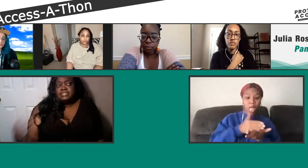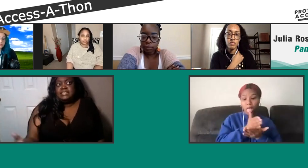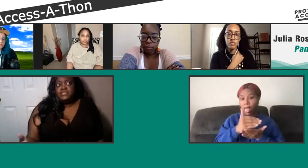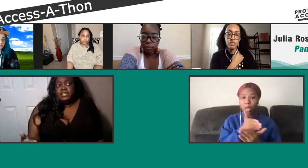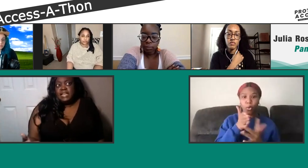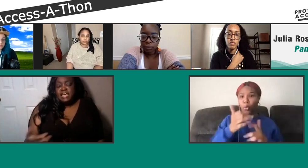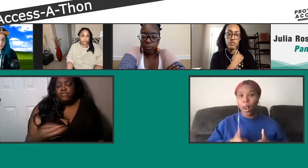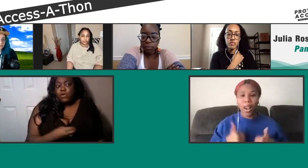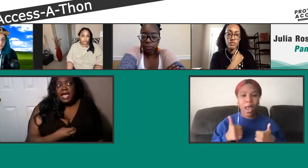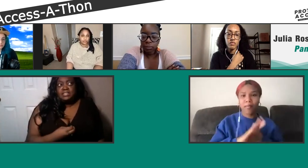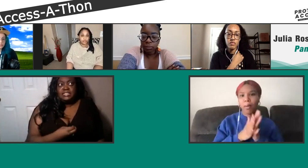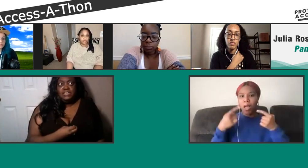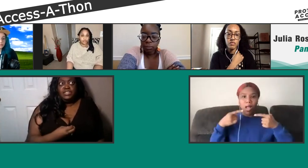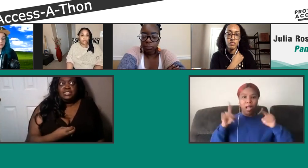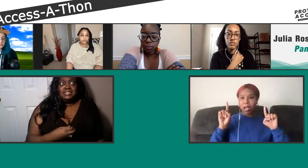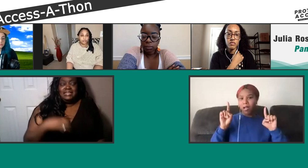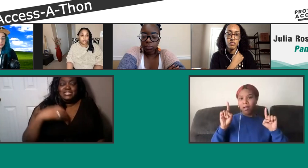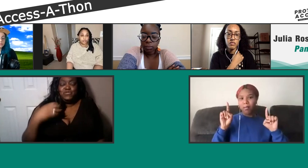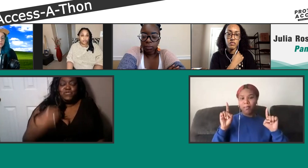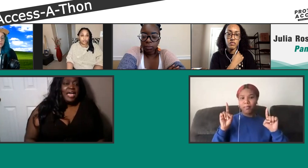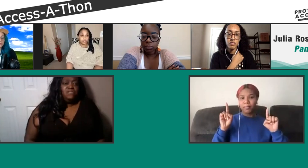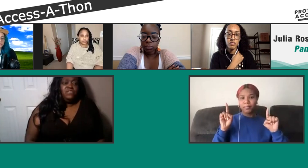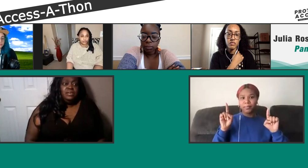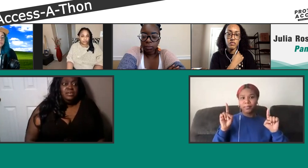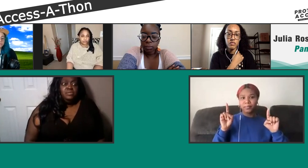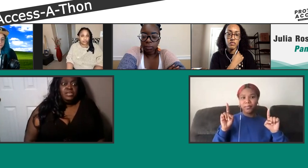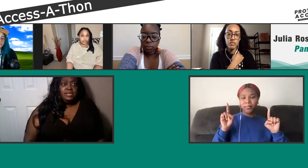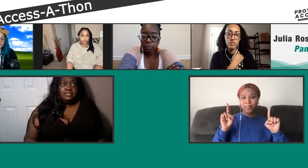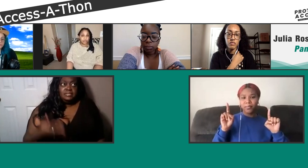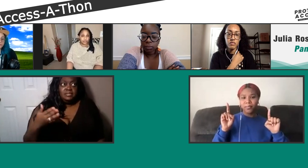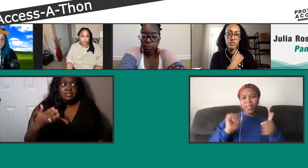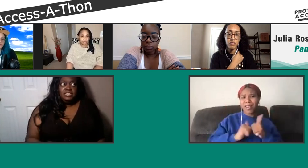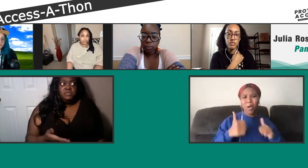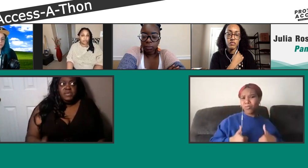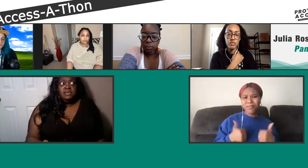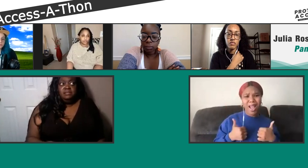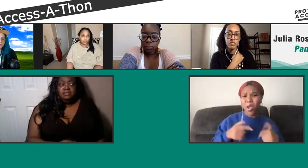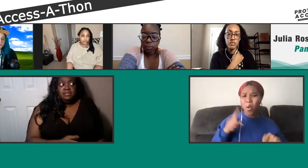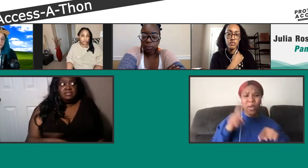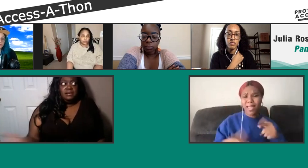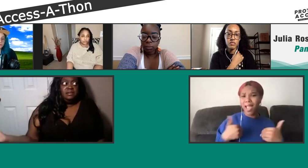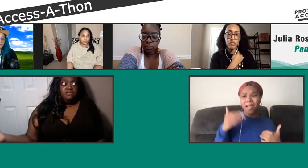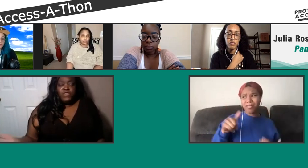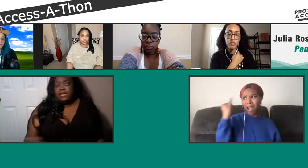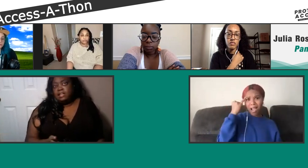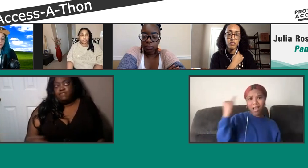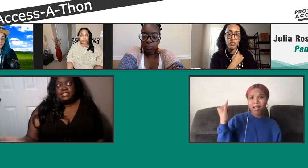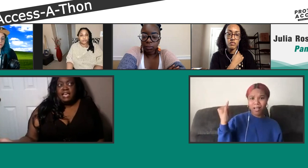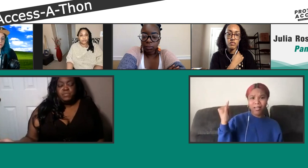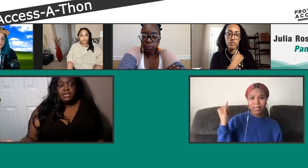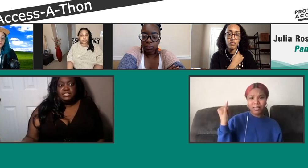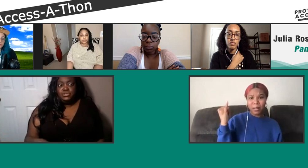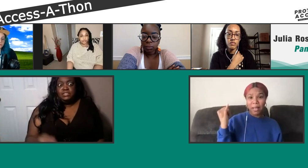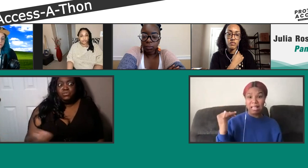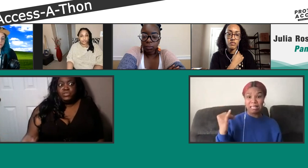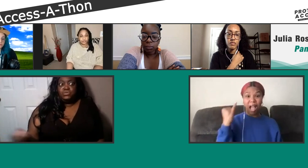to be successful in life, or how to even just survive. Because just me is gonna fail every time